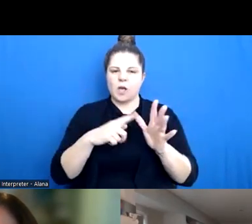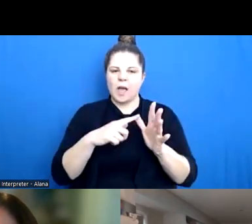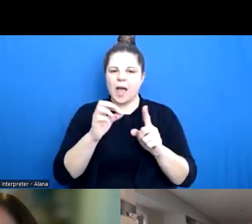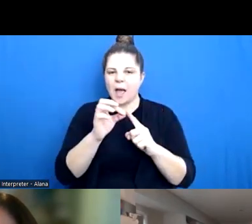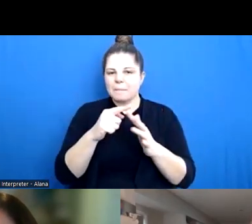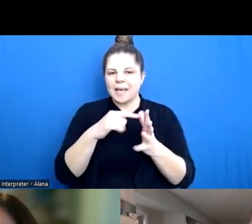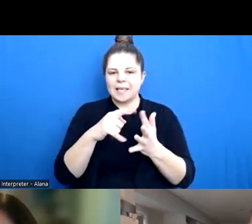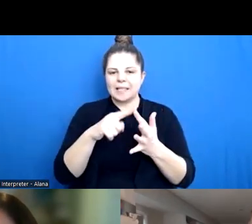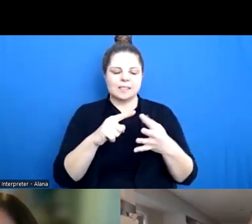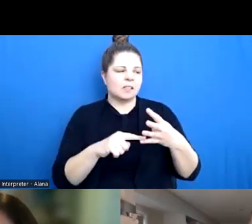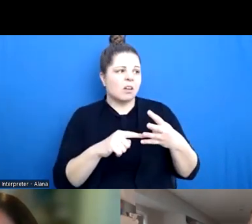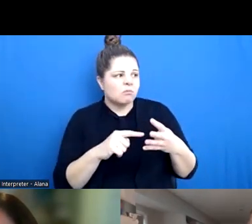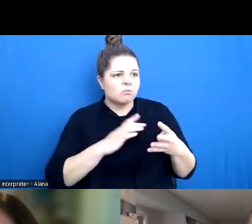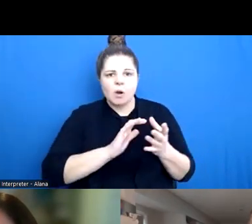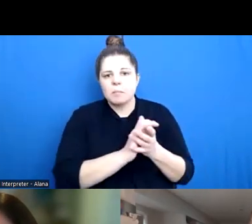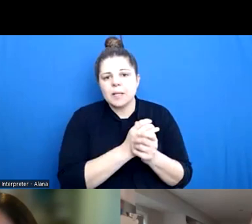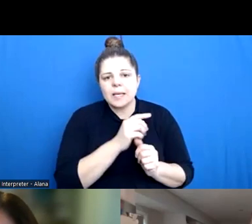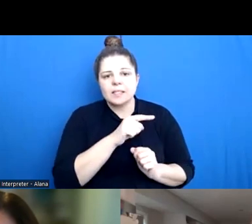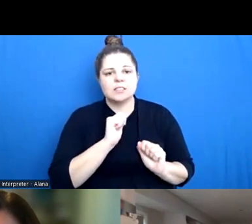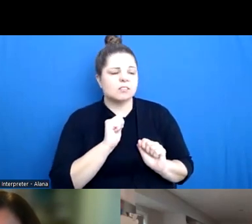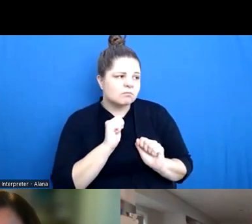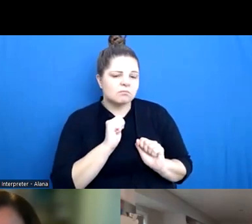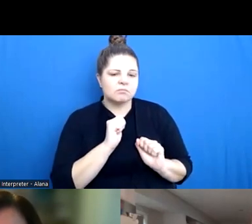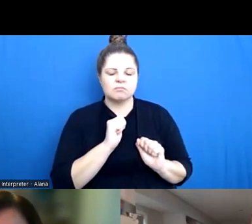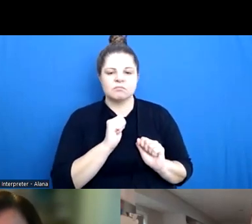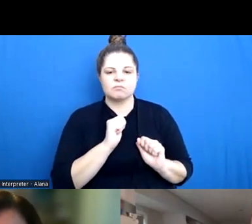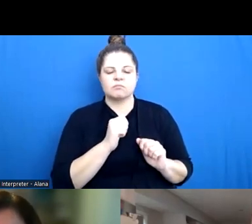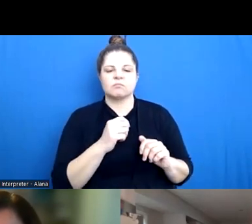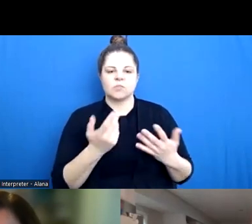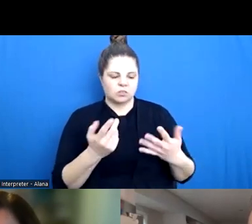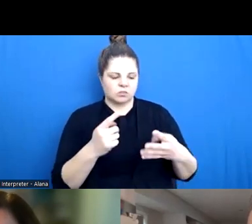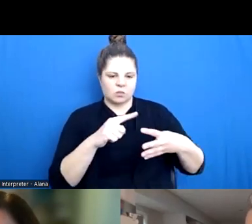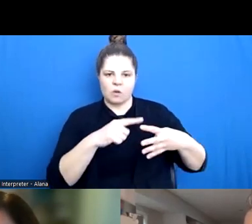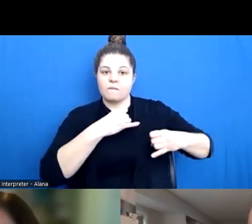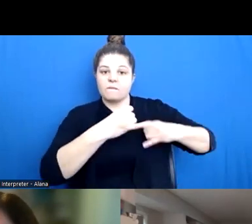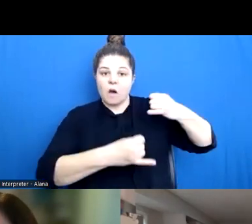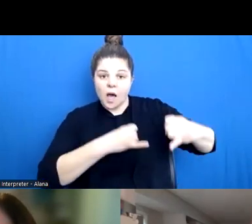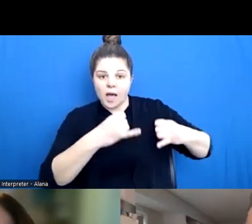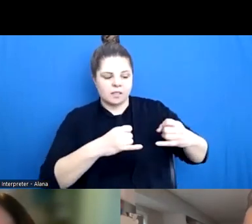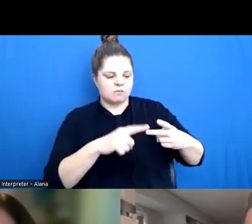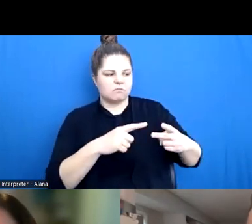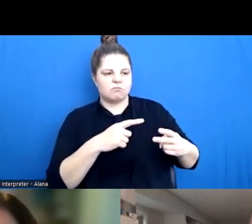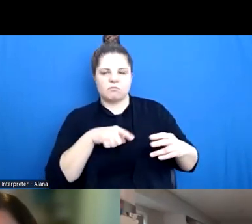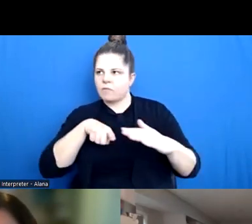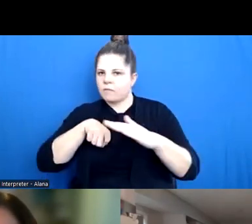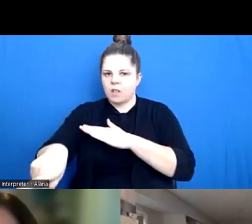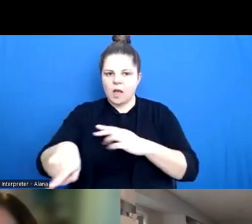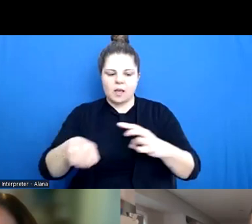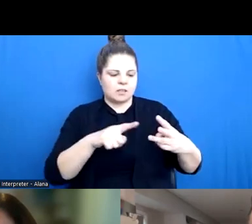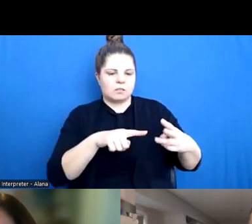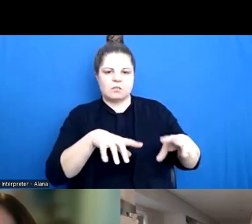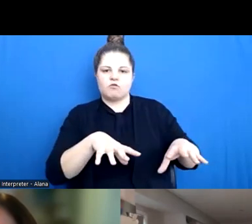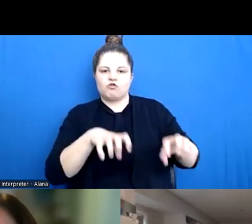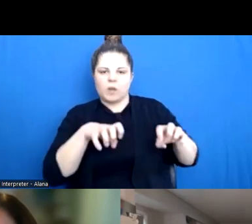flight, freeze, appease, which is where you're still being friendly and jovial and making everything